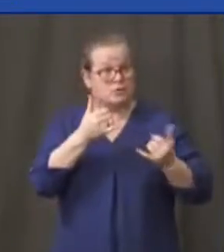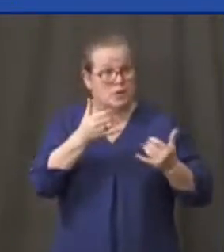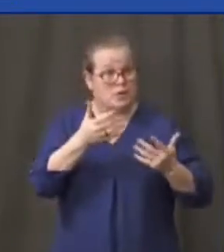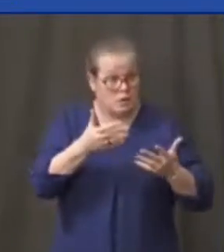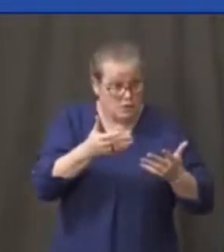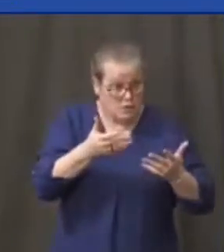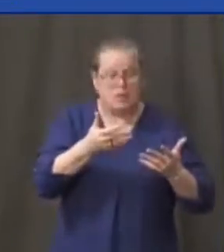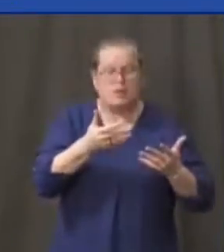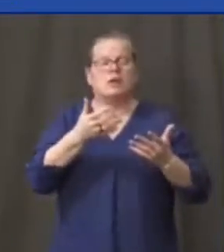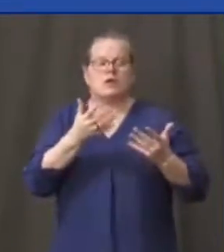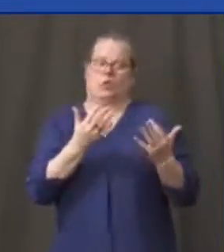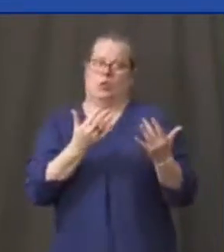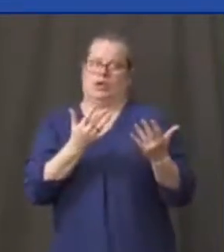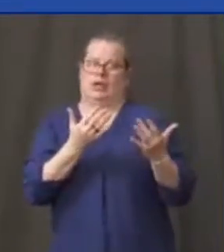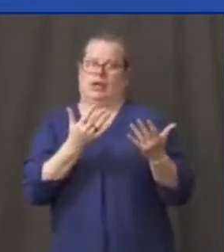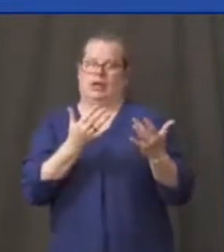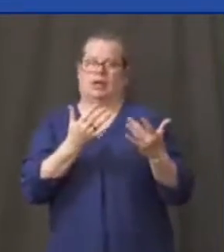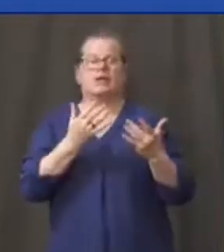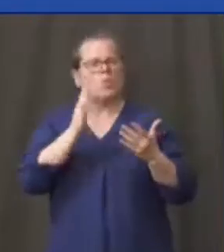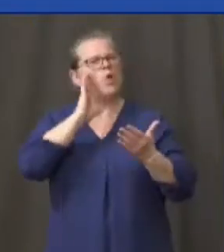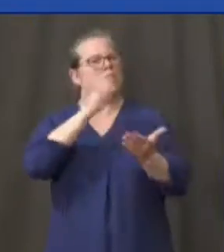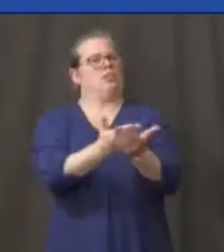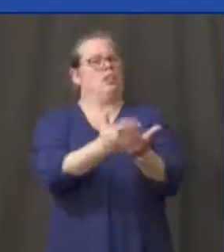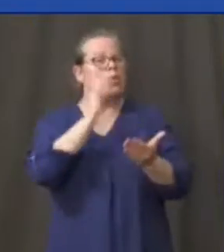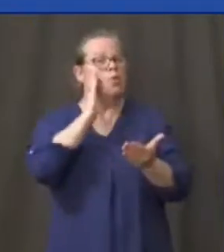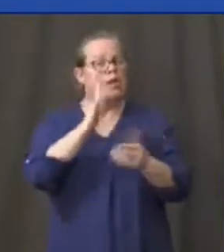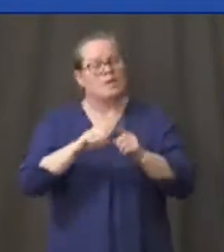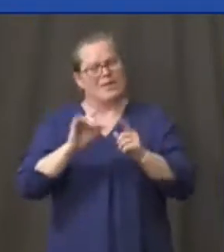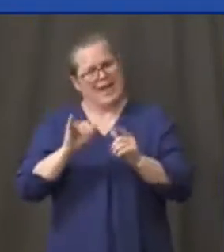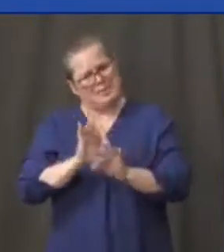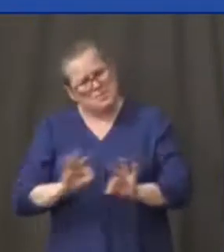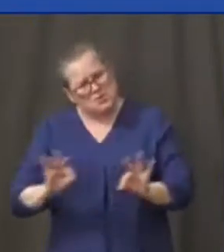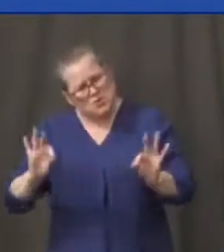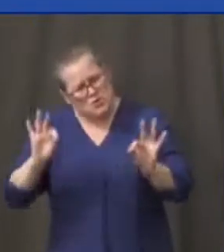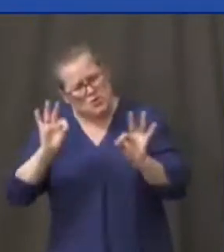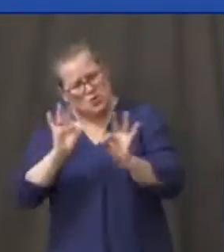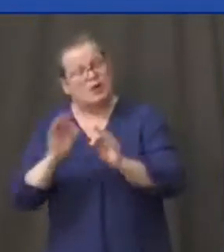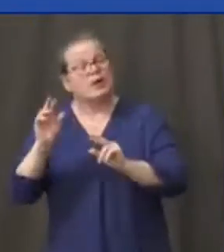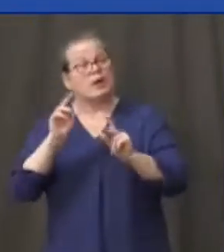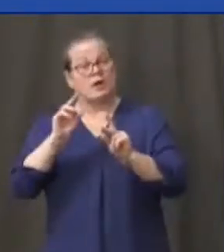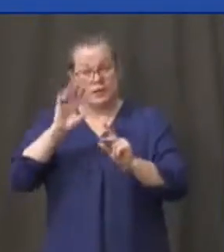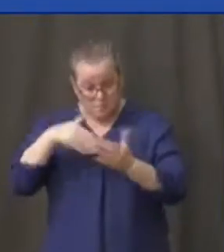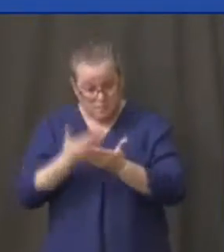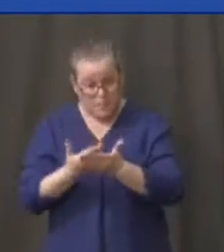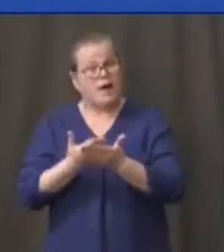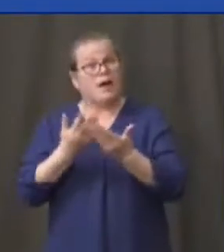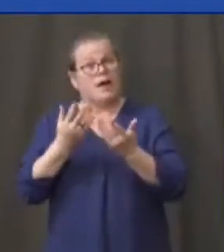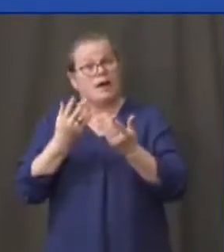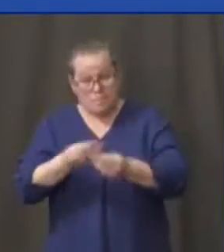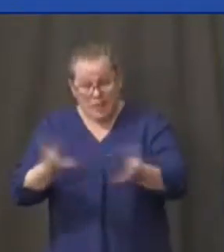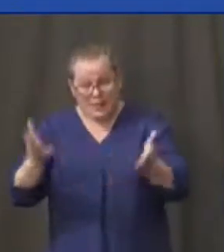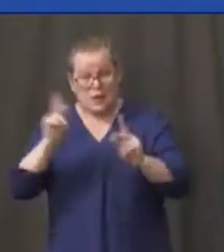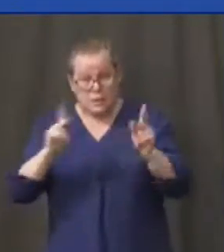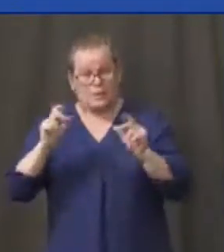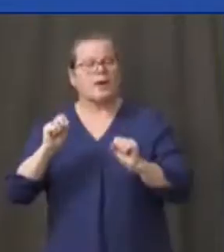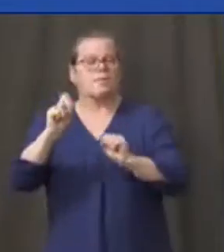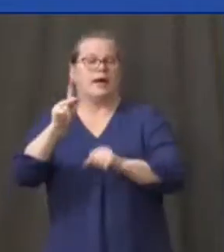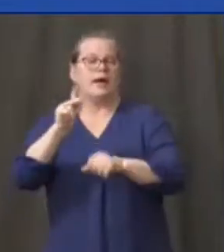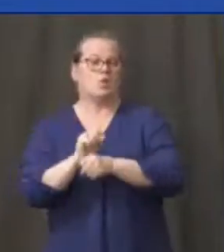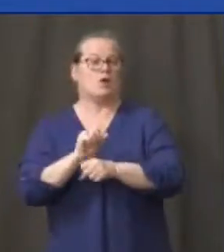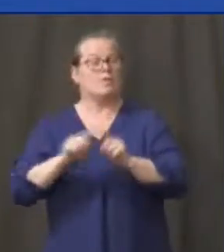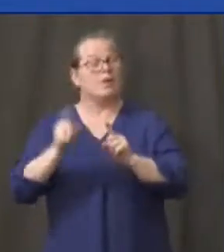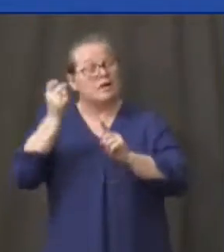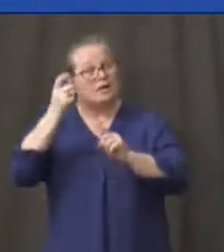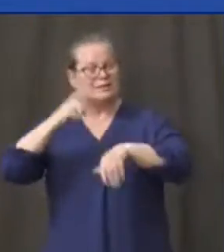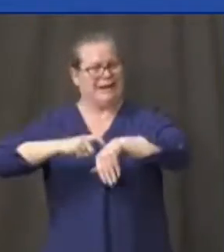be coming. That's so key to us getting our people back to work. And that's part of the timing. But that said, we have a lot of smaller